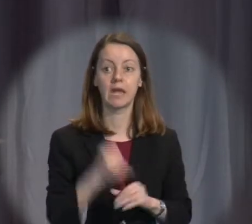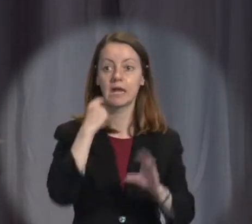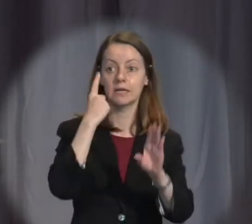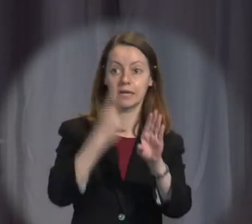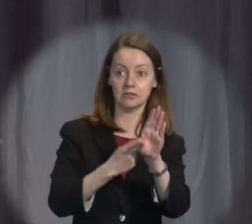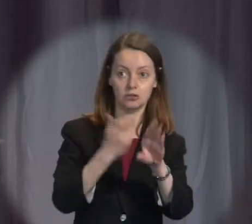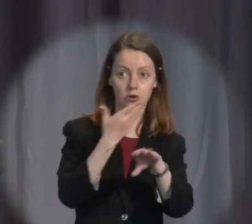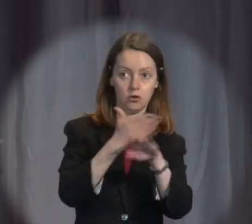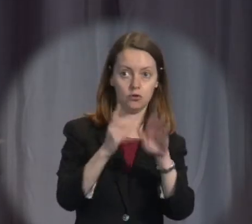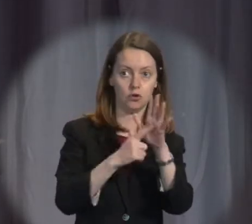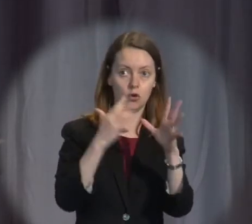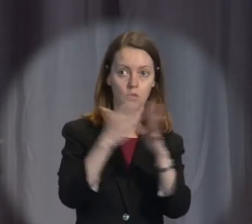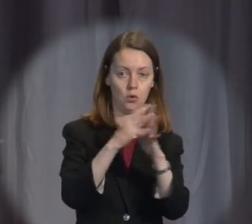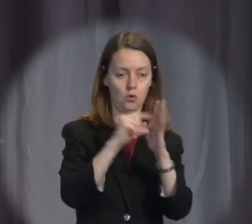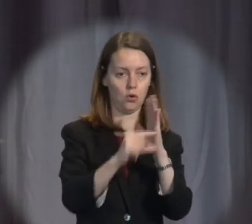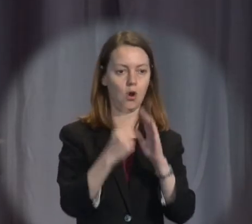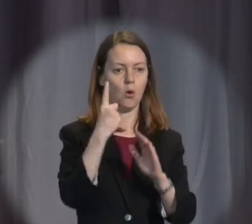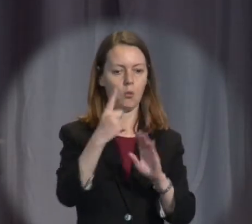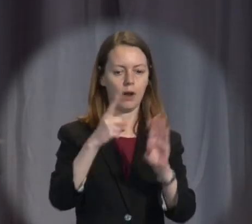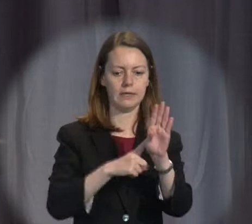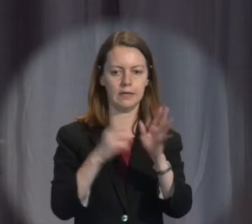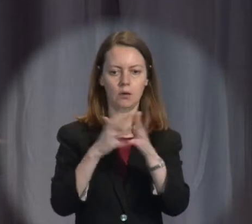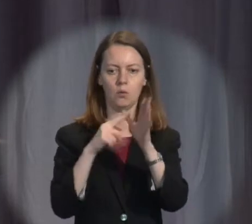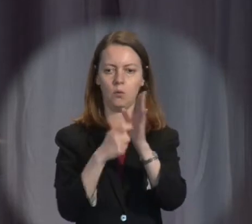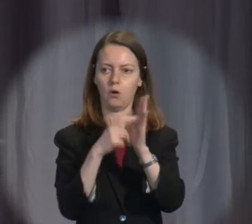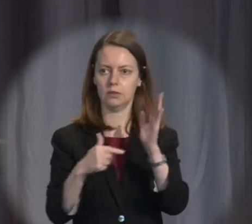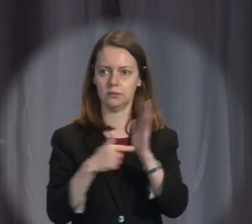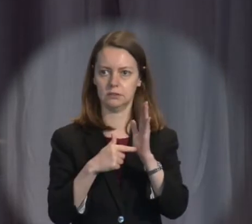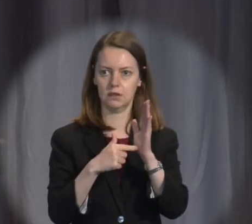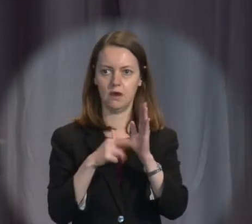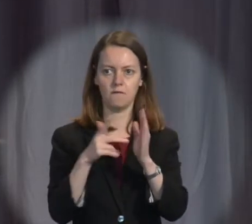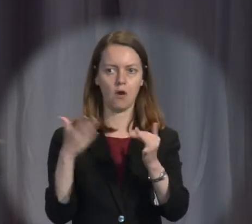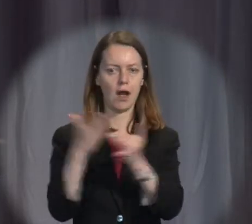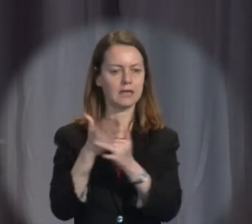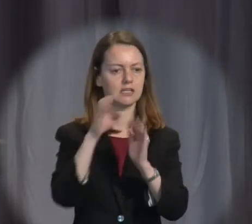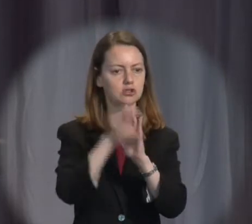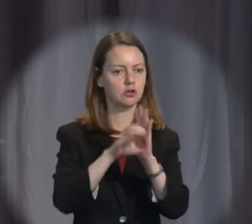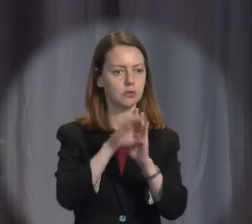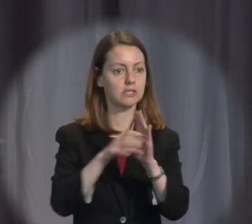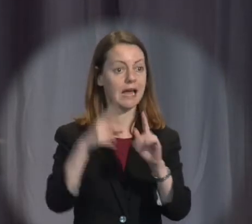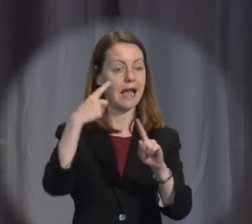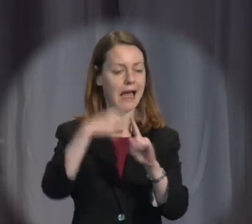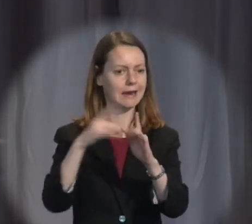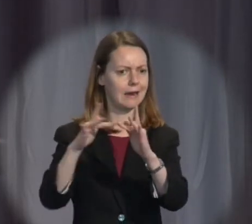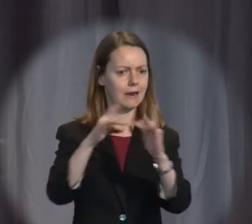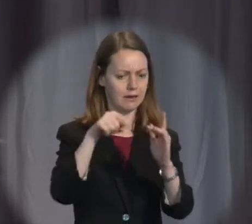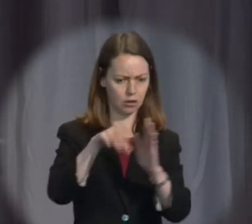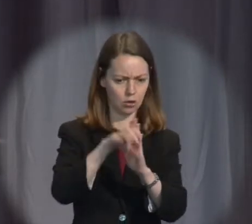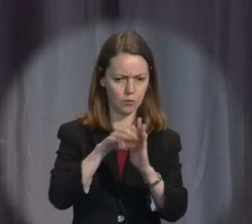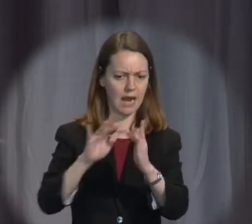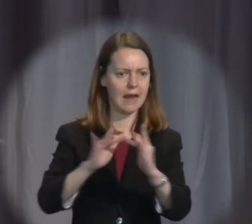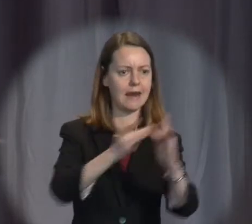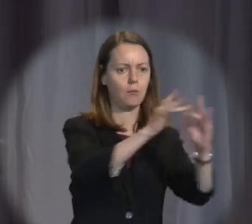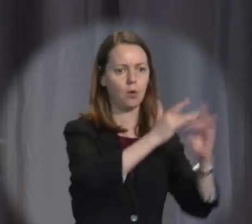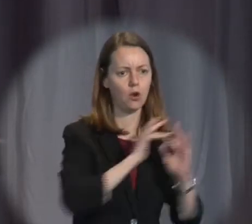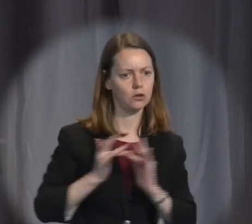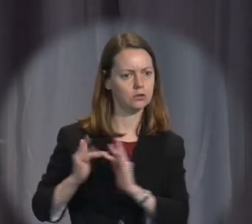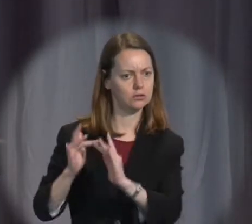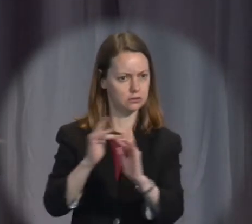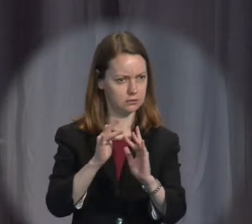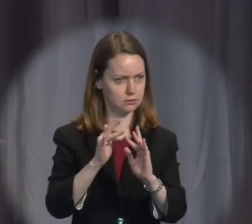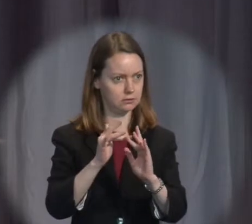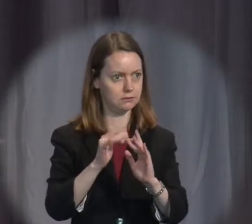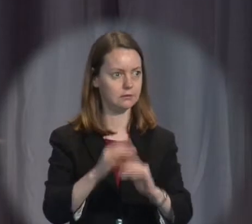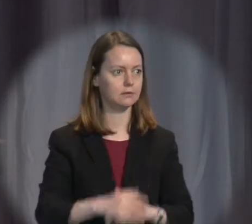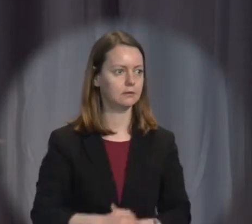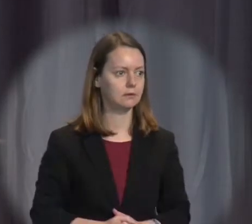one year warrants to access not only a computer but all of the networks in relation to that computer. Now I think we all know